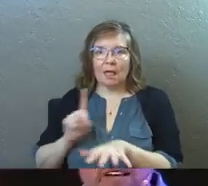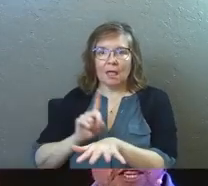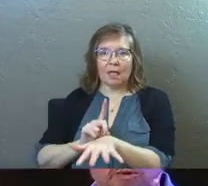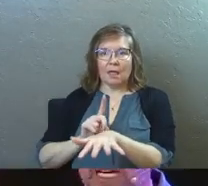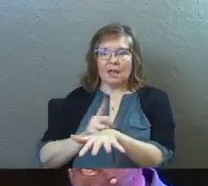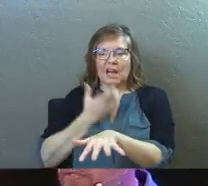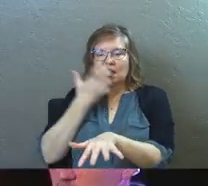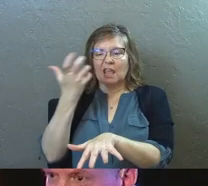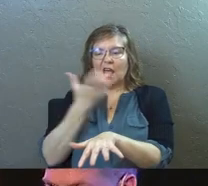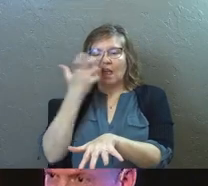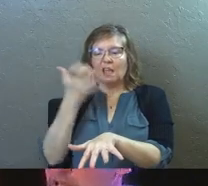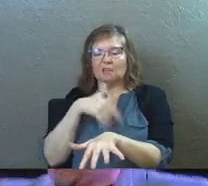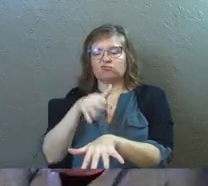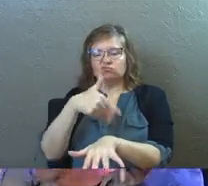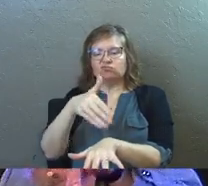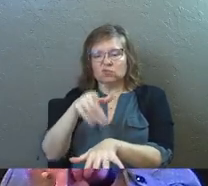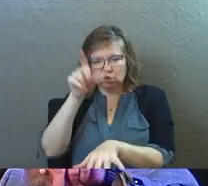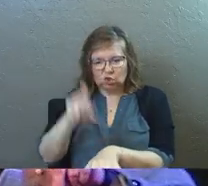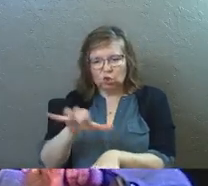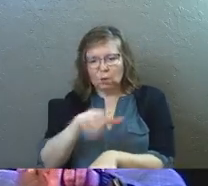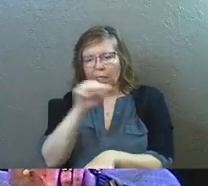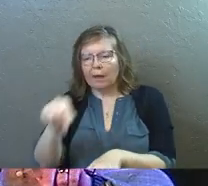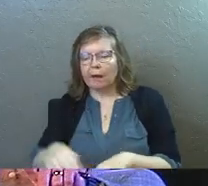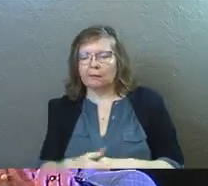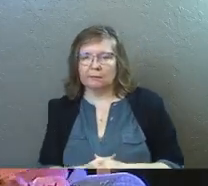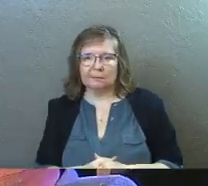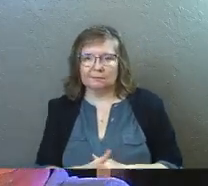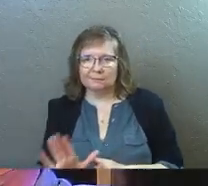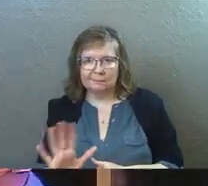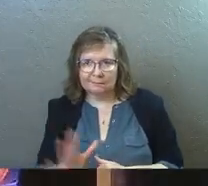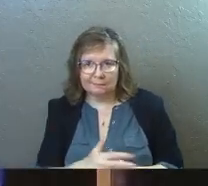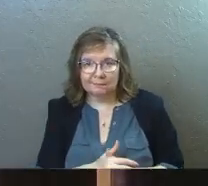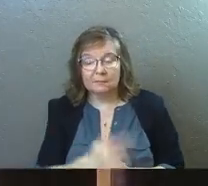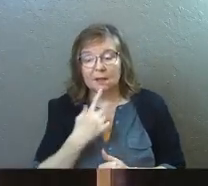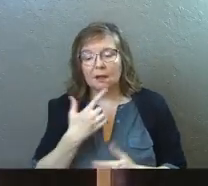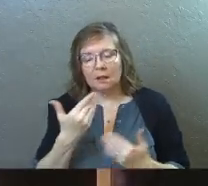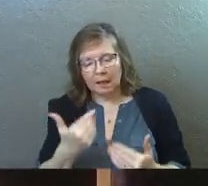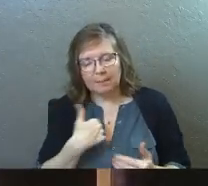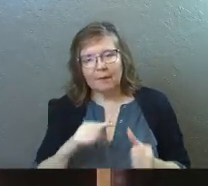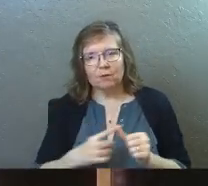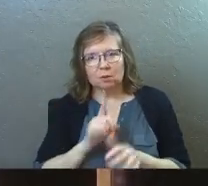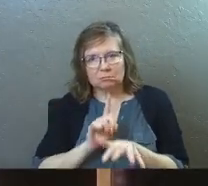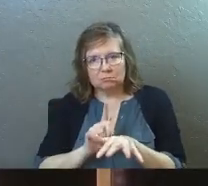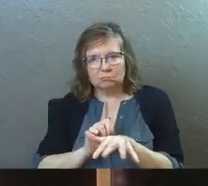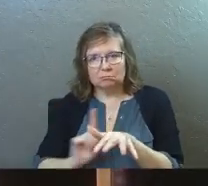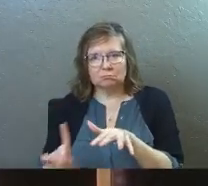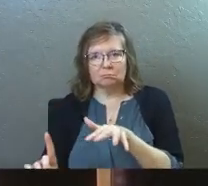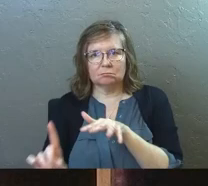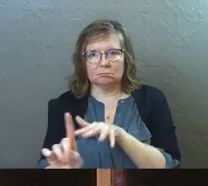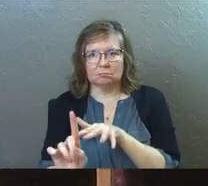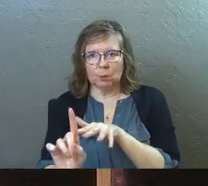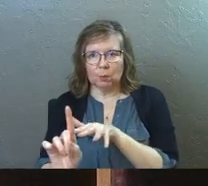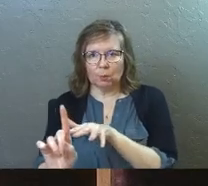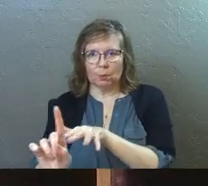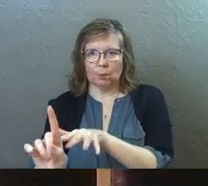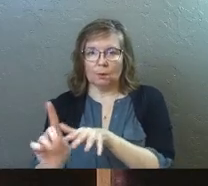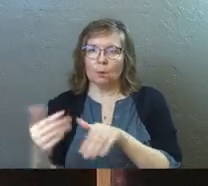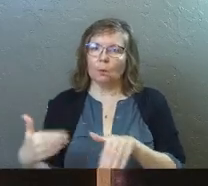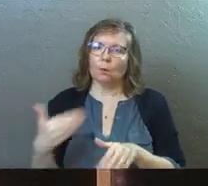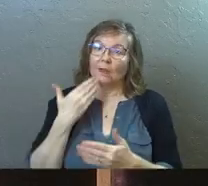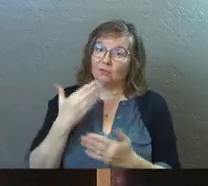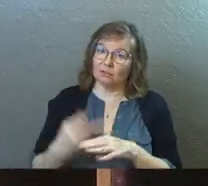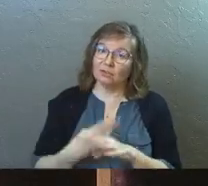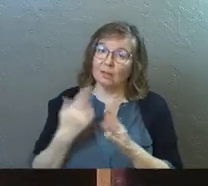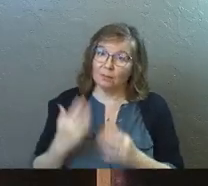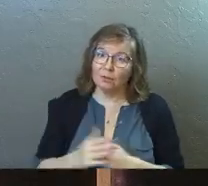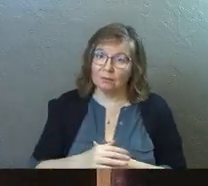and yell at the rest of you. You all ought to go do that. He says, let me go first. Ooh, that's the good shepherd.